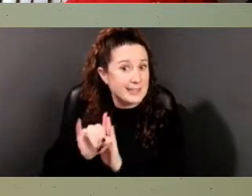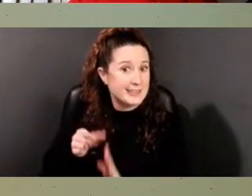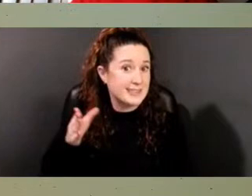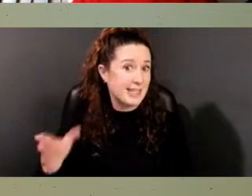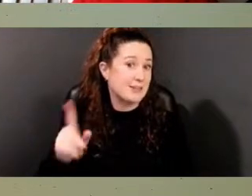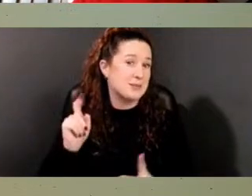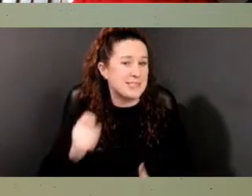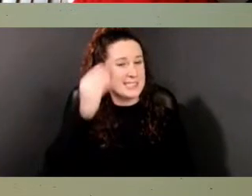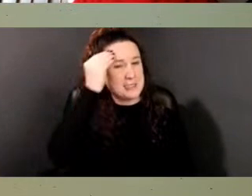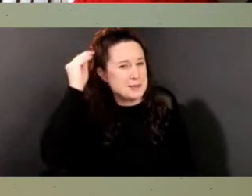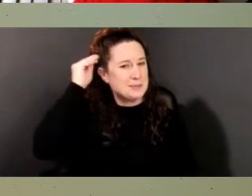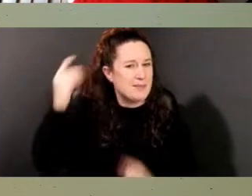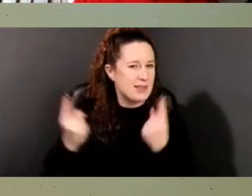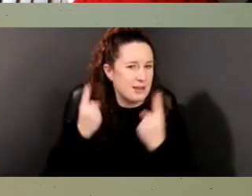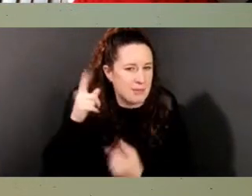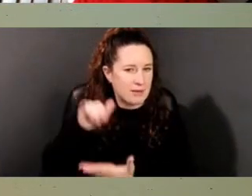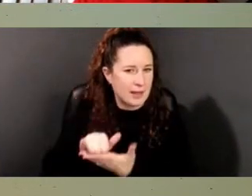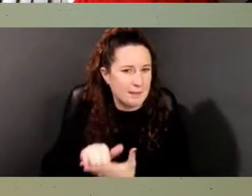about. Next slide, please.